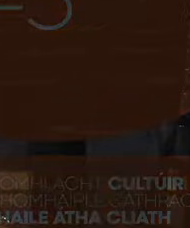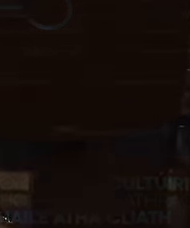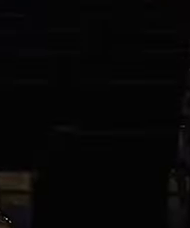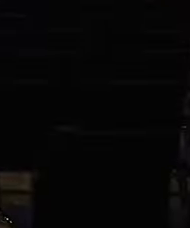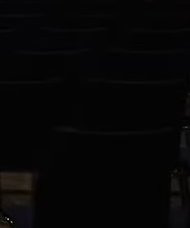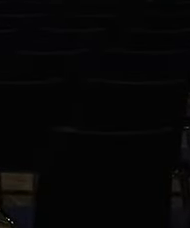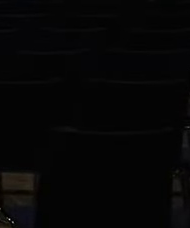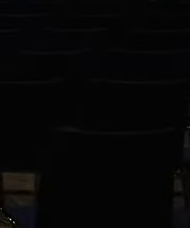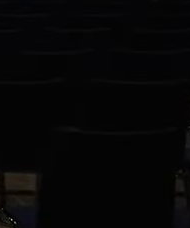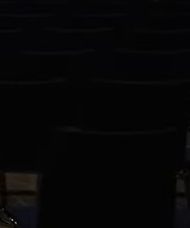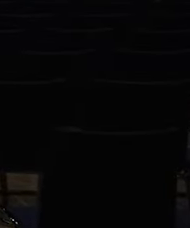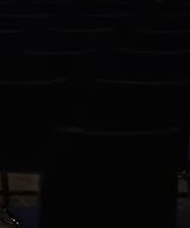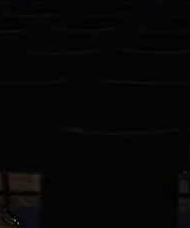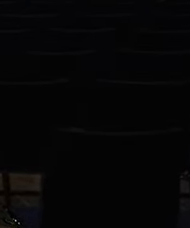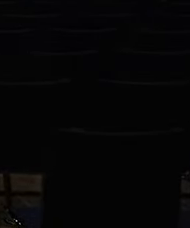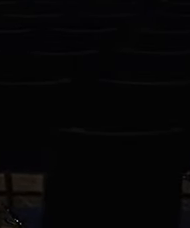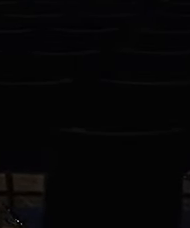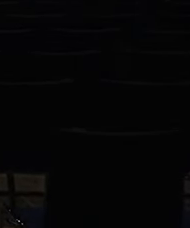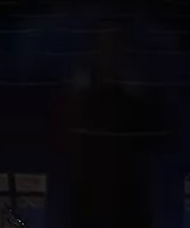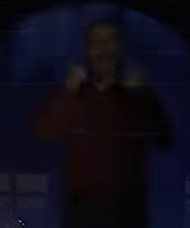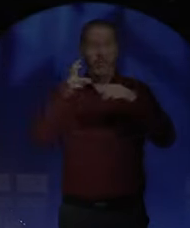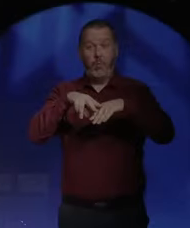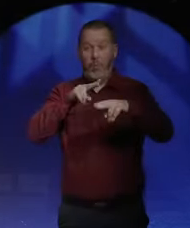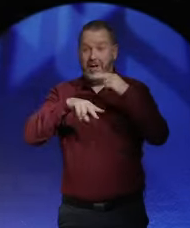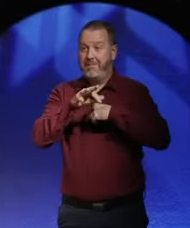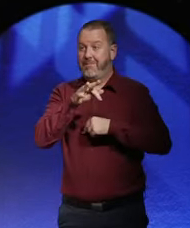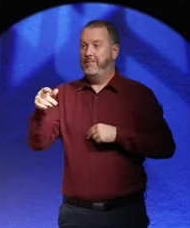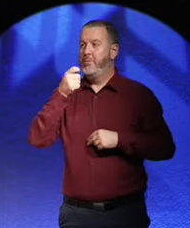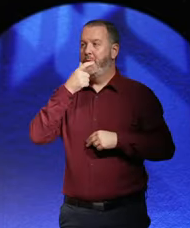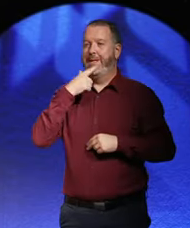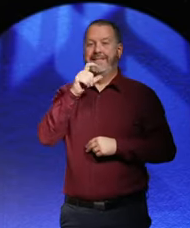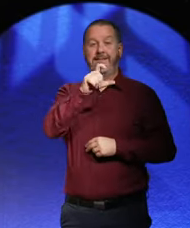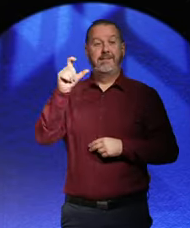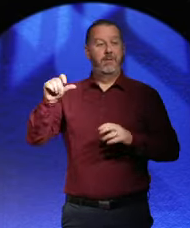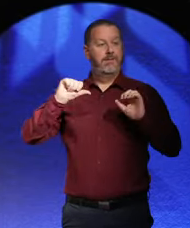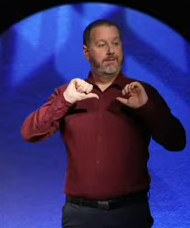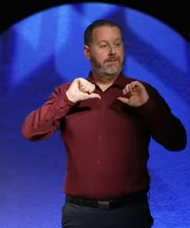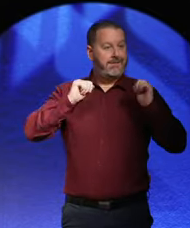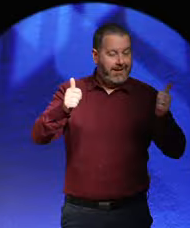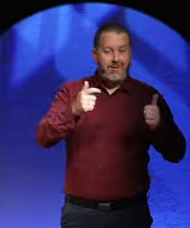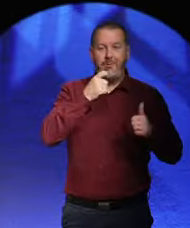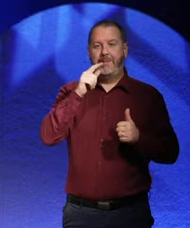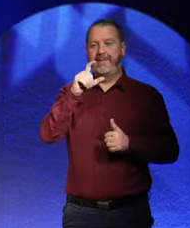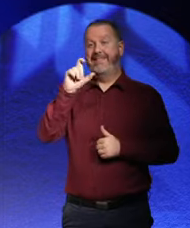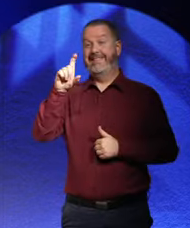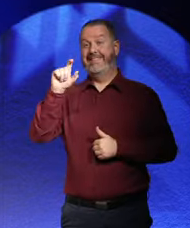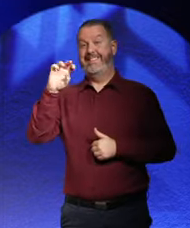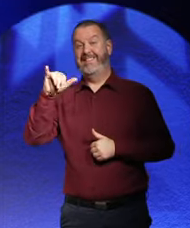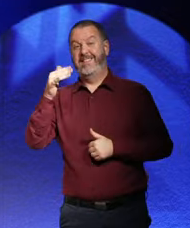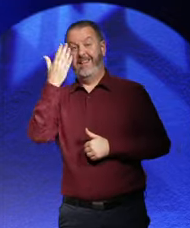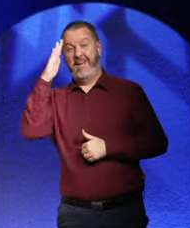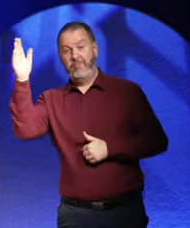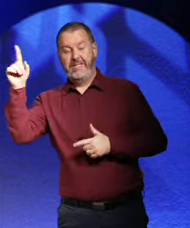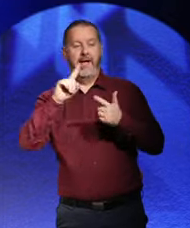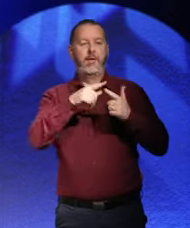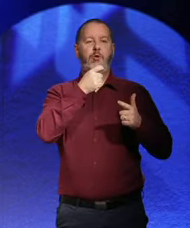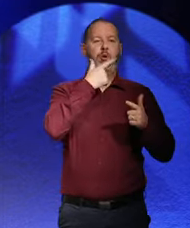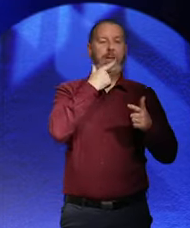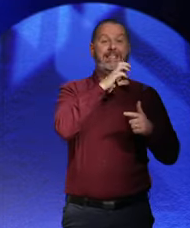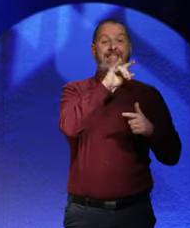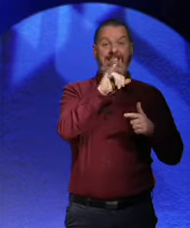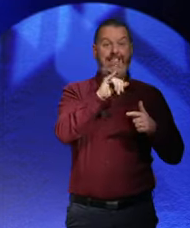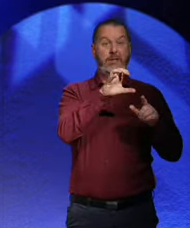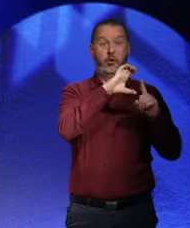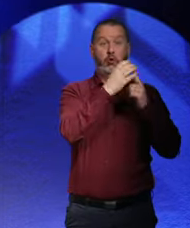Hello everybody, very welcome on behalf of Dublin City Council, Dublin City Libraries and the Dublin City Council Culture Company to this